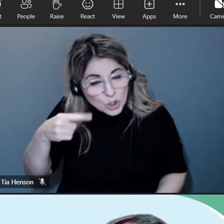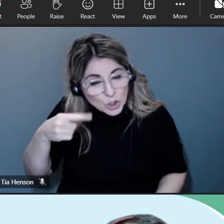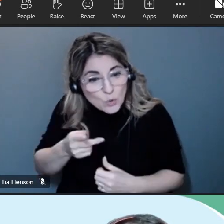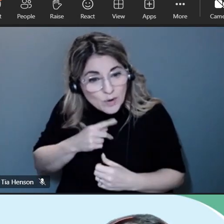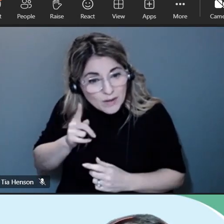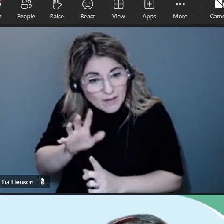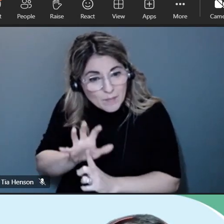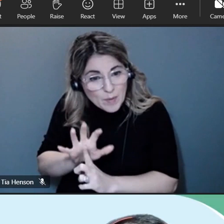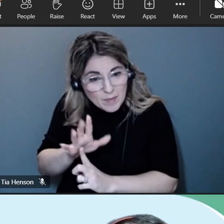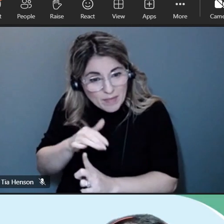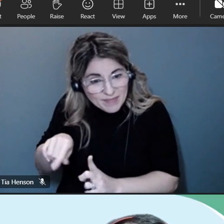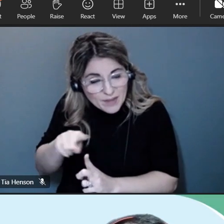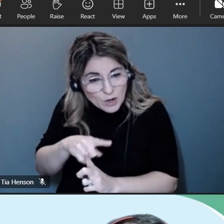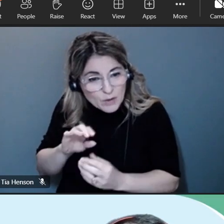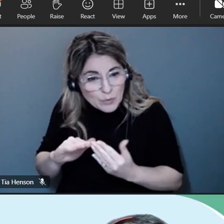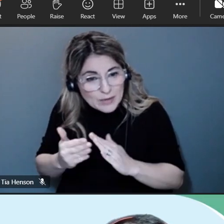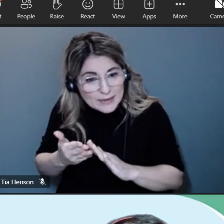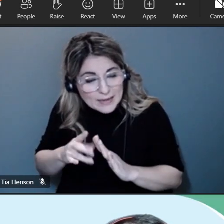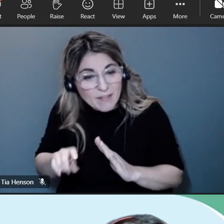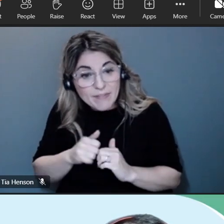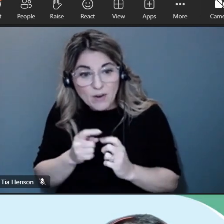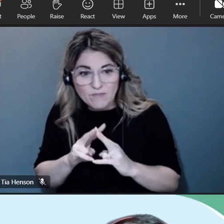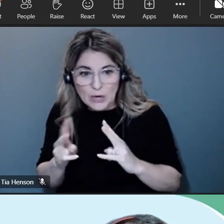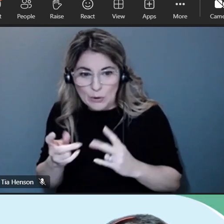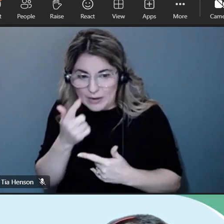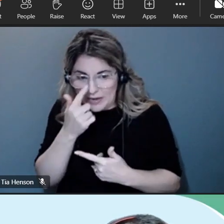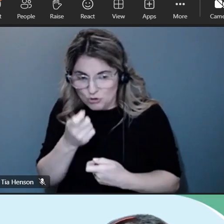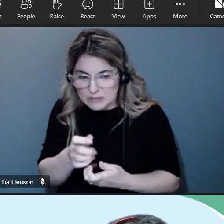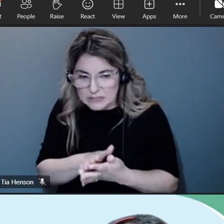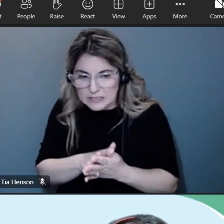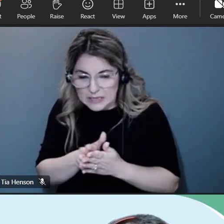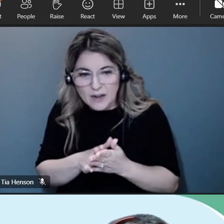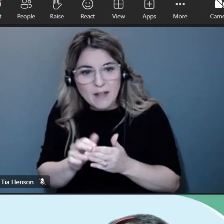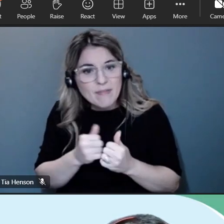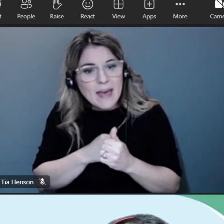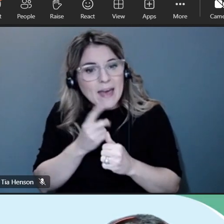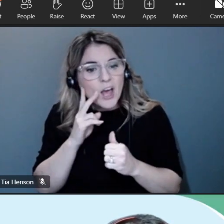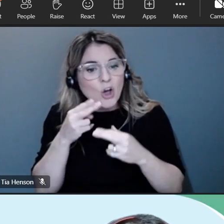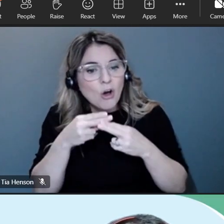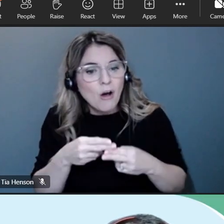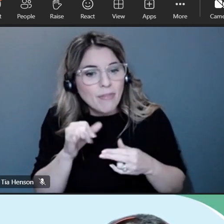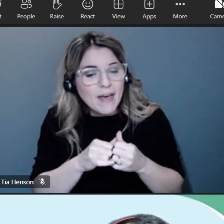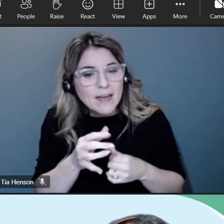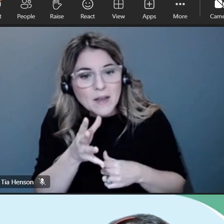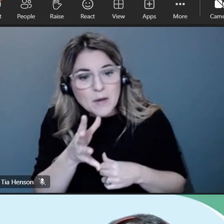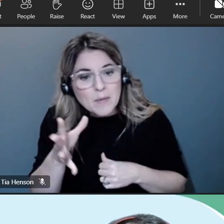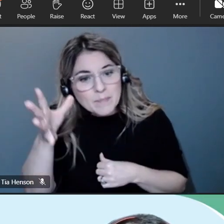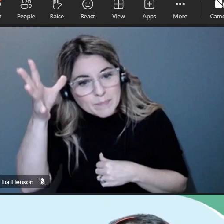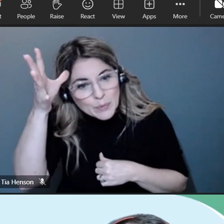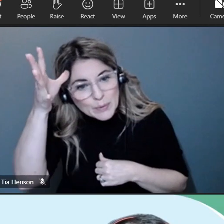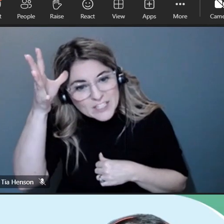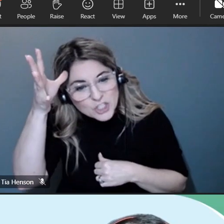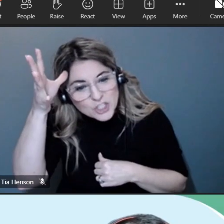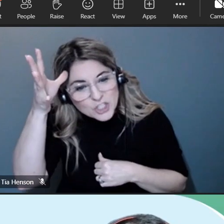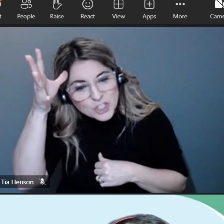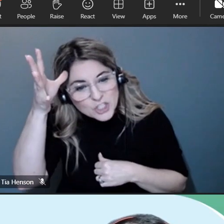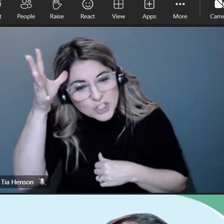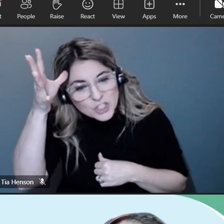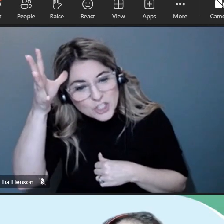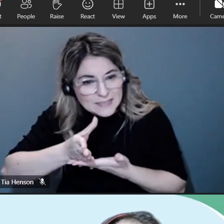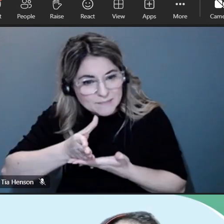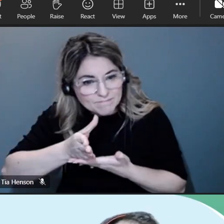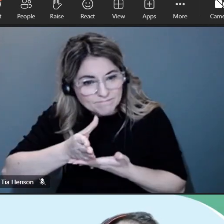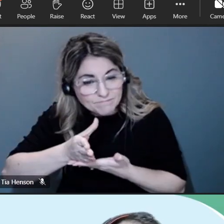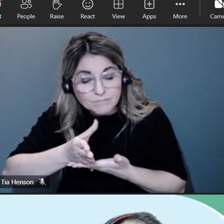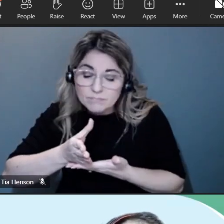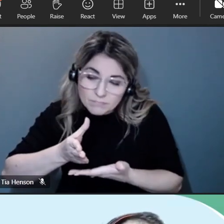they're very interested in that uh through the lens of um what they're calling parent parental rights um as well and